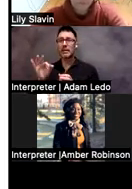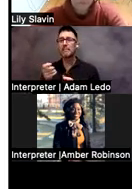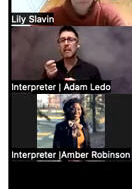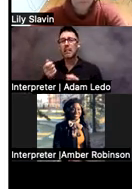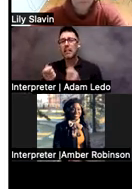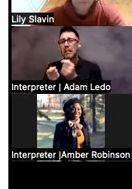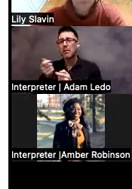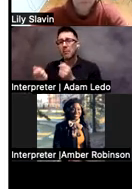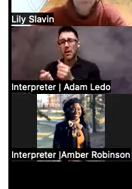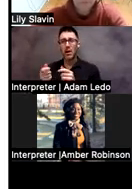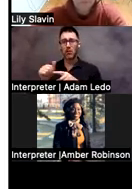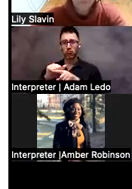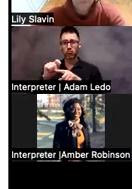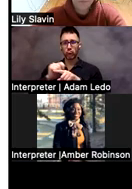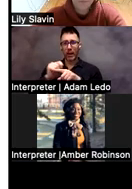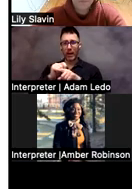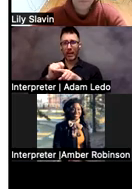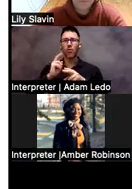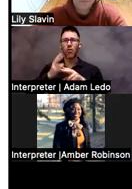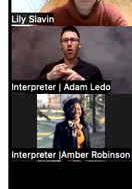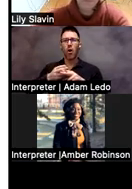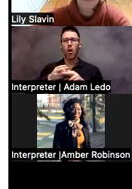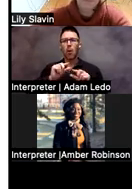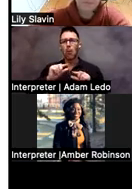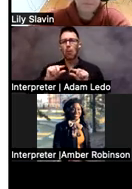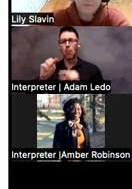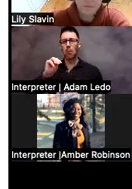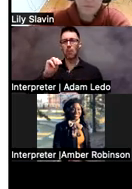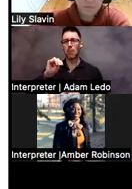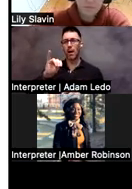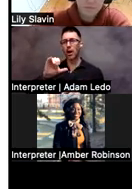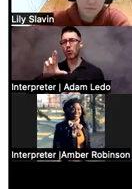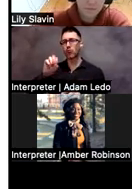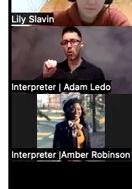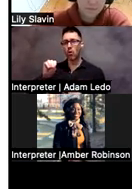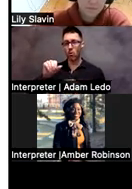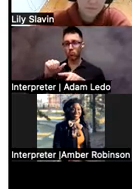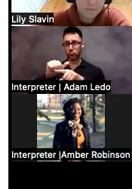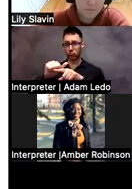training before each unit, they at least know what you want them to do.